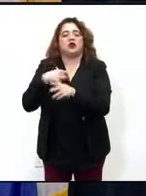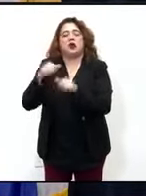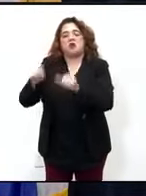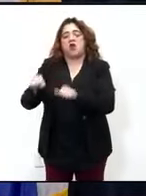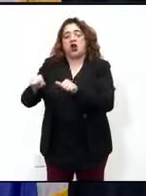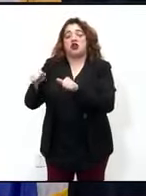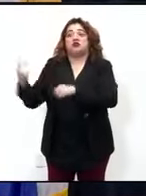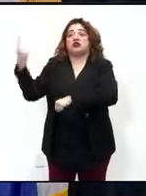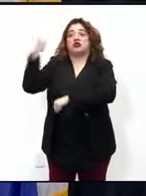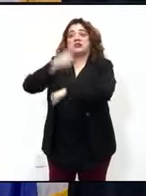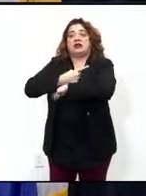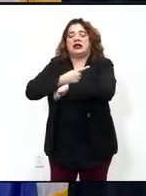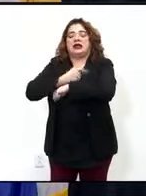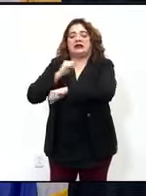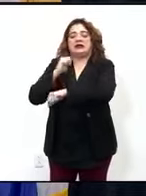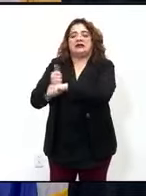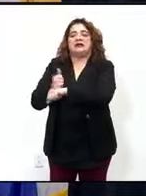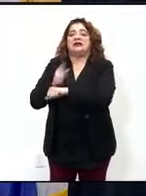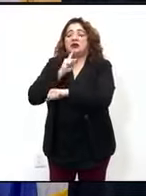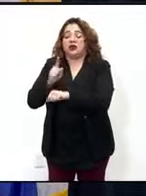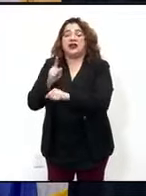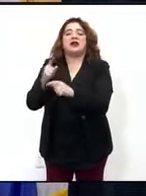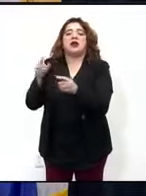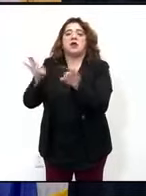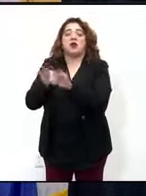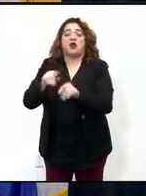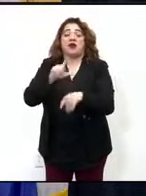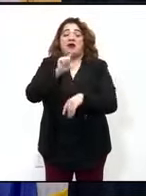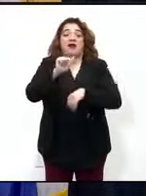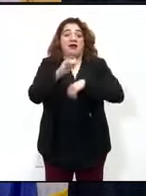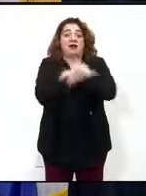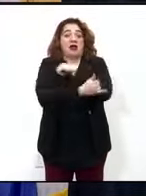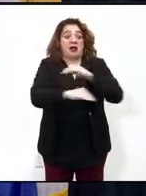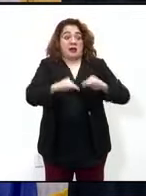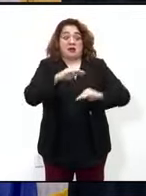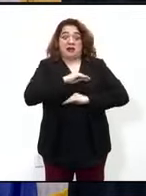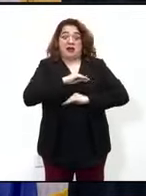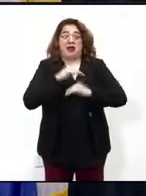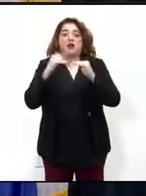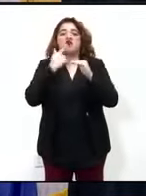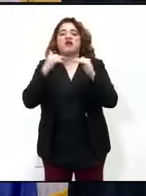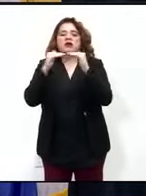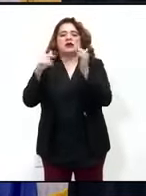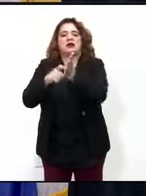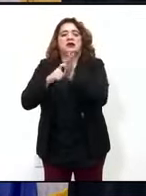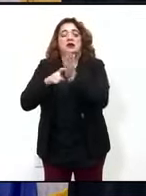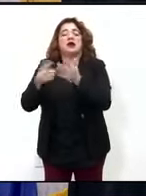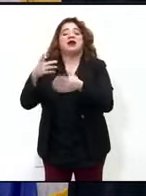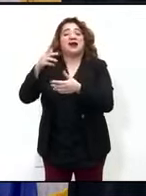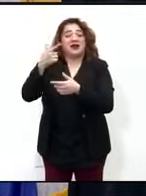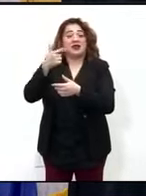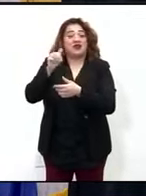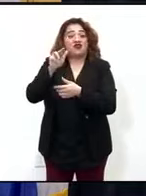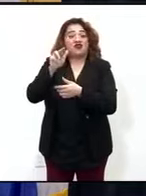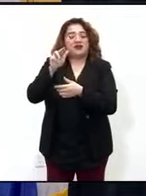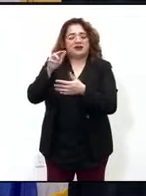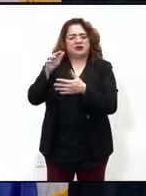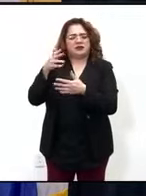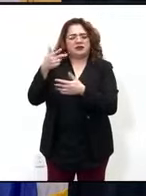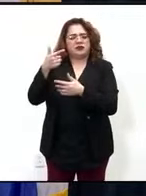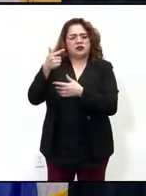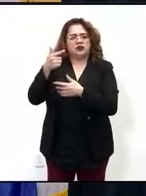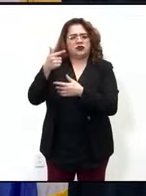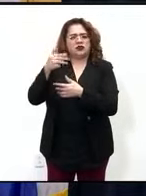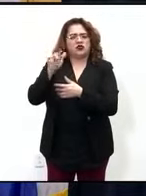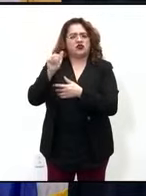like for them to return but that is dependent on reaching the red tier. So our grade 12 students are seniors who have been out of school